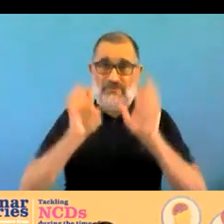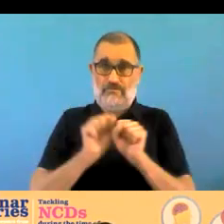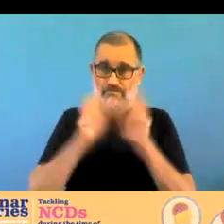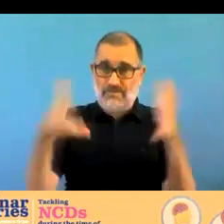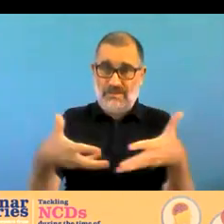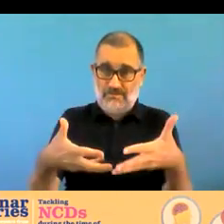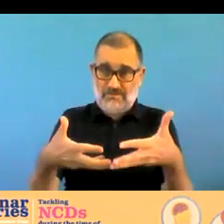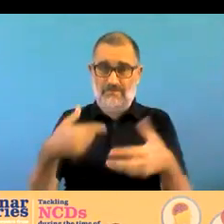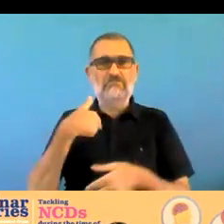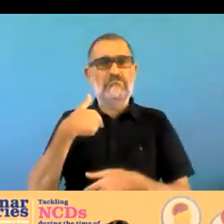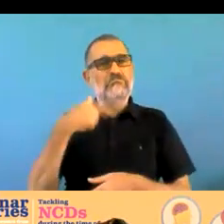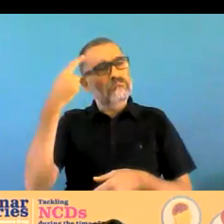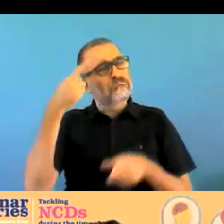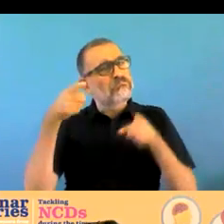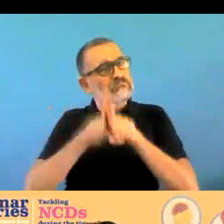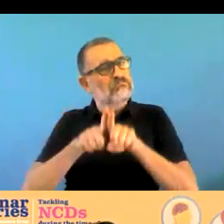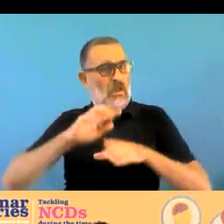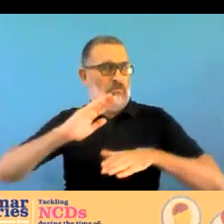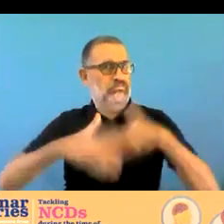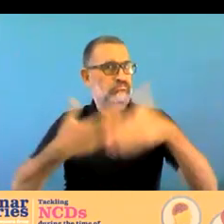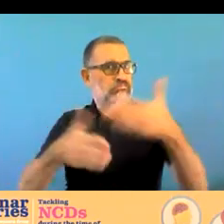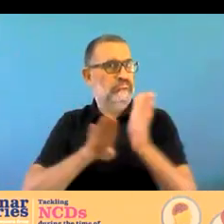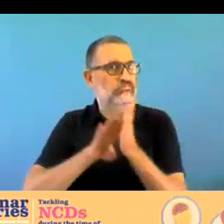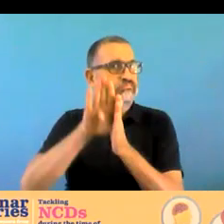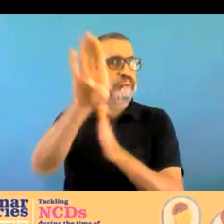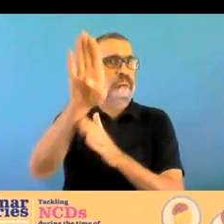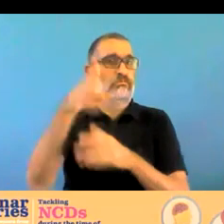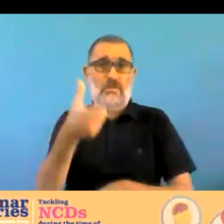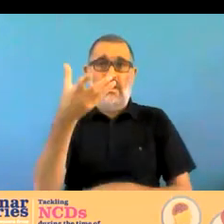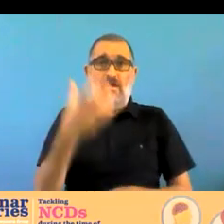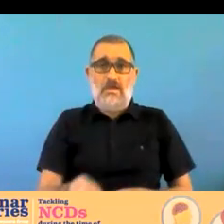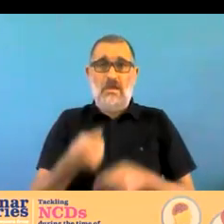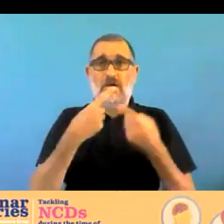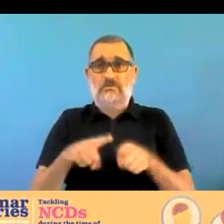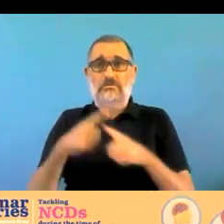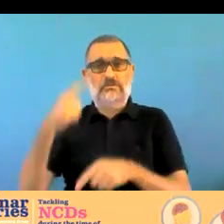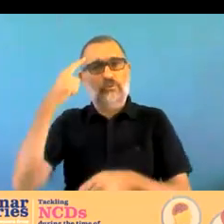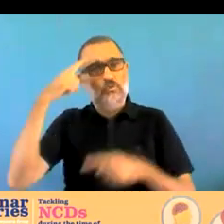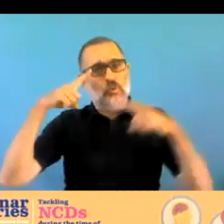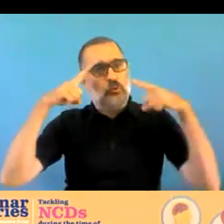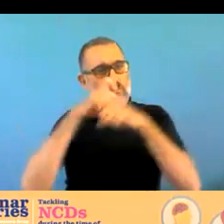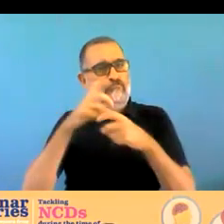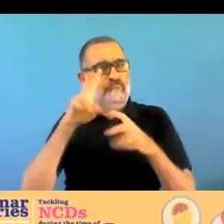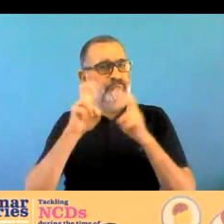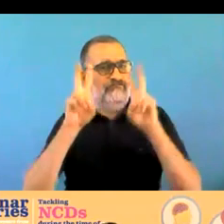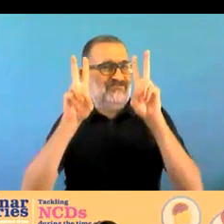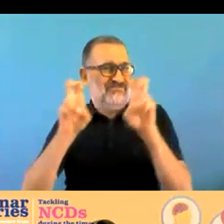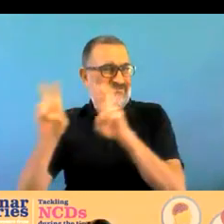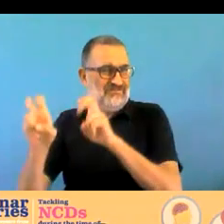but this is the current situation we've had to update some of the information my presentation so